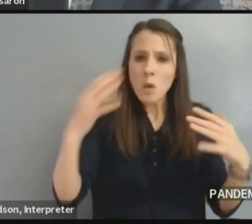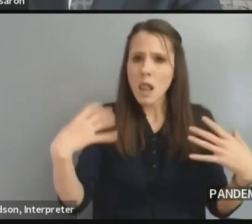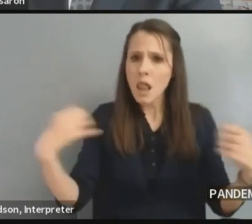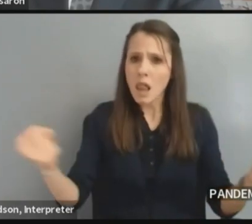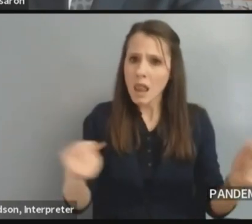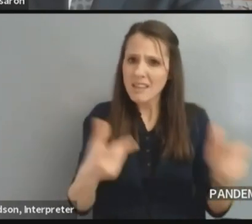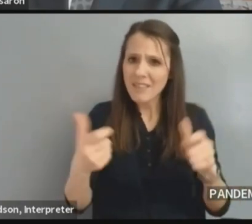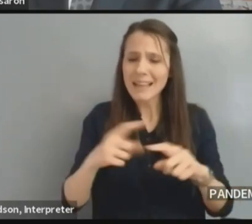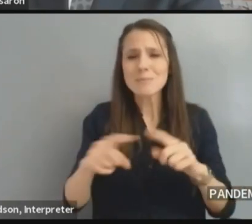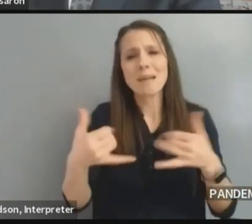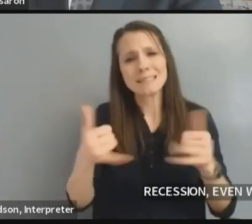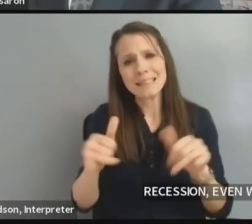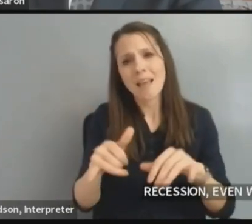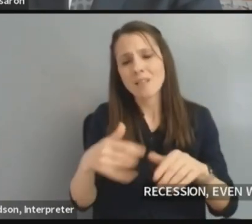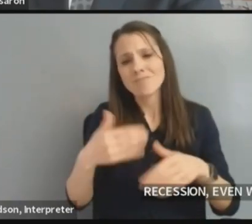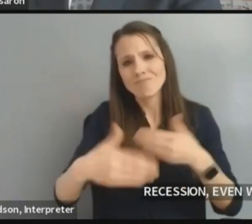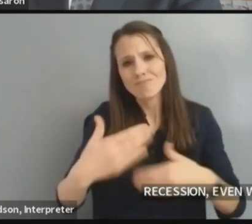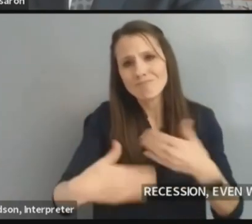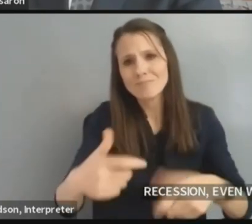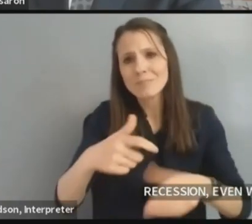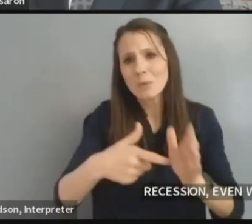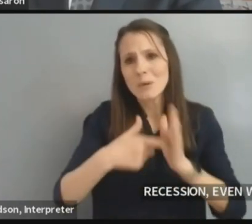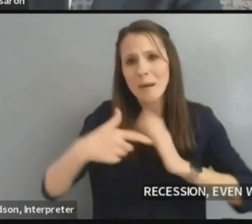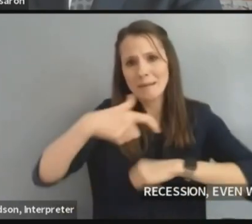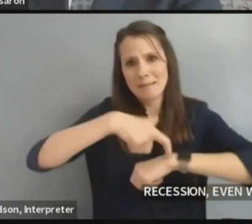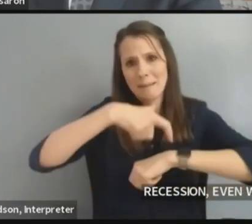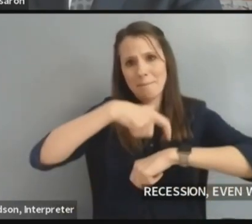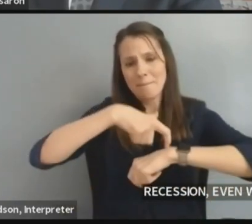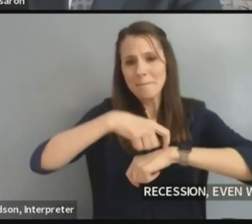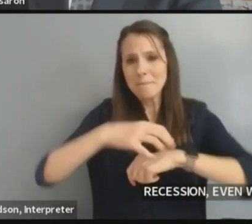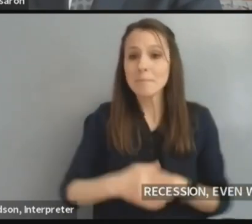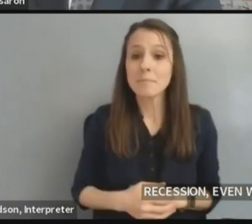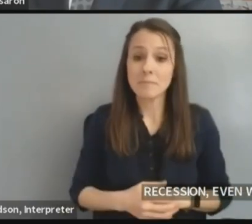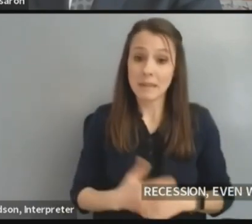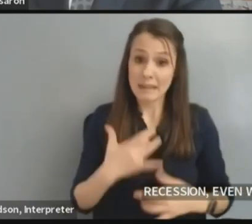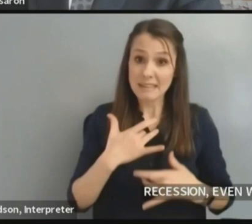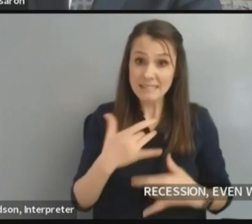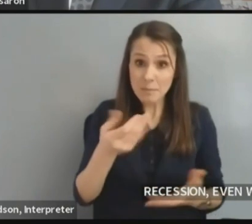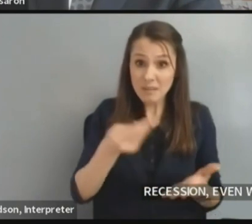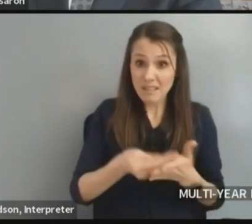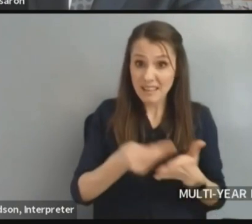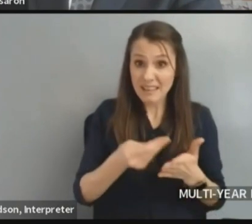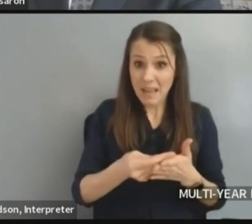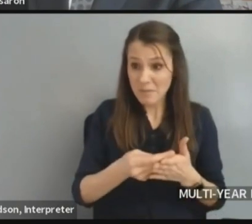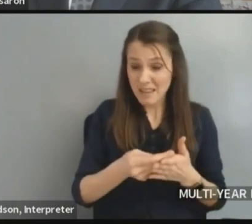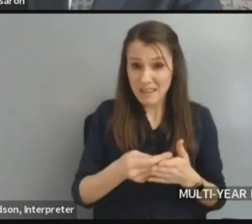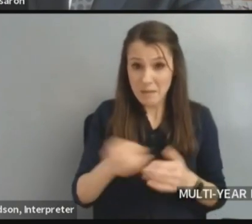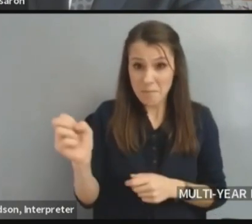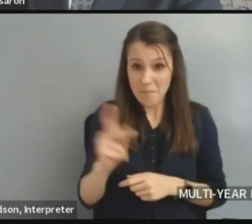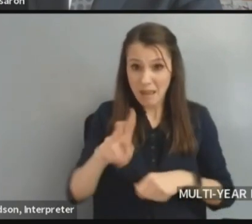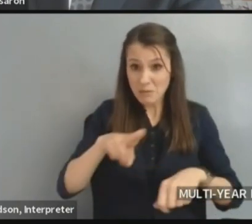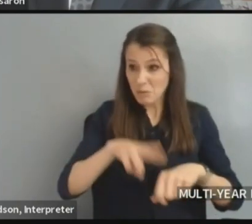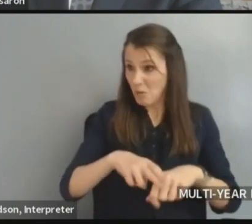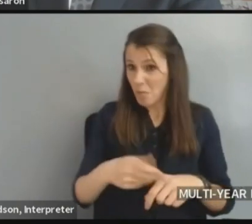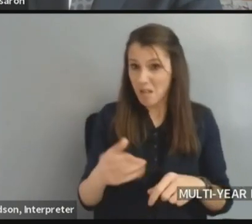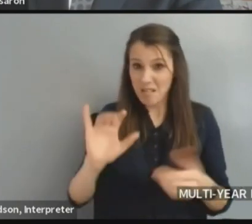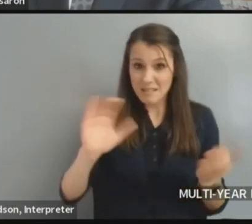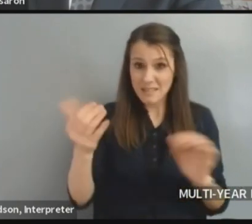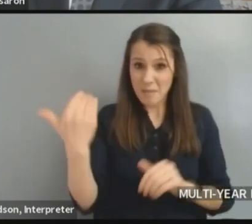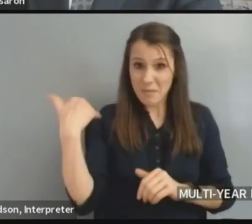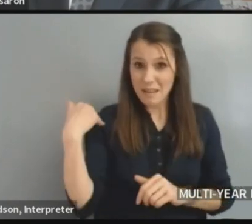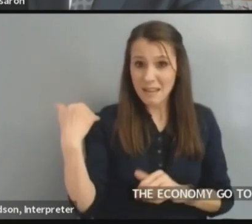Public health and the economy go together. We will not have a normal economy again until the public health situation is under control.